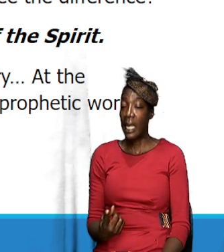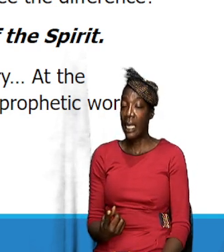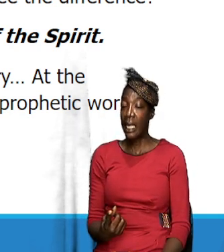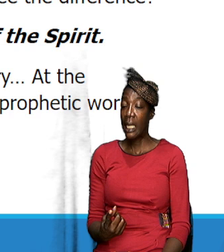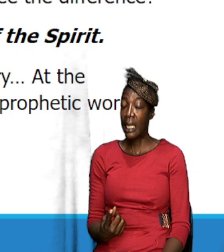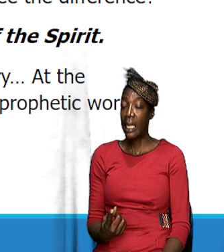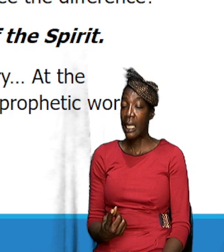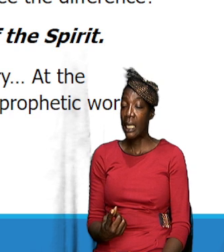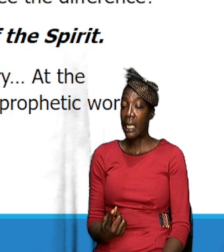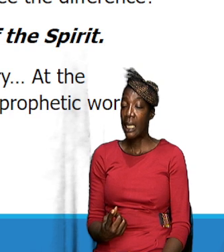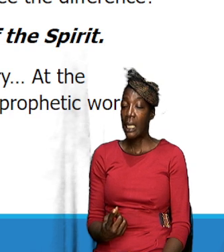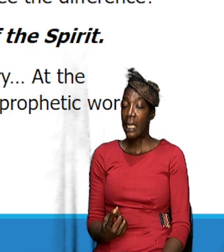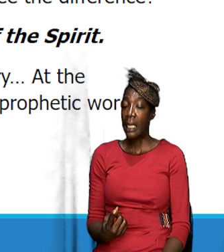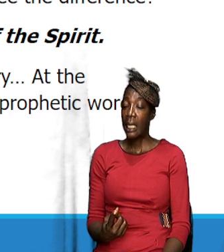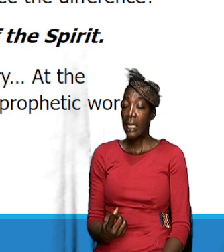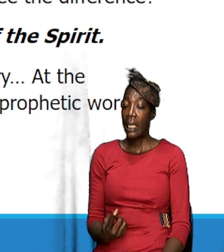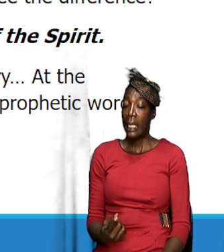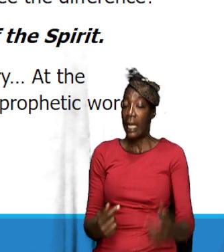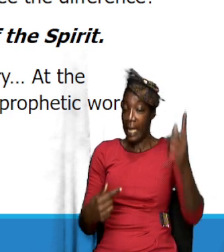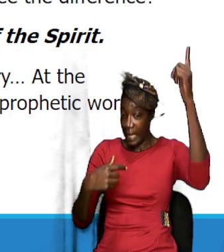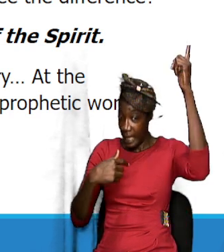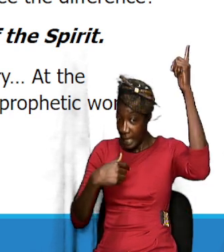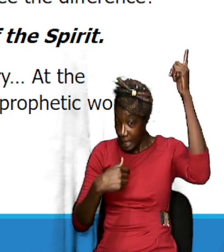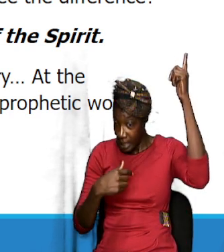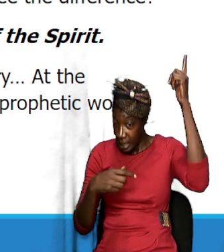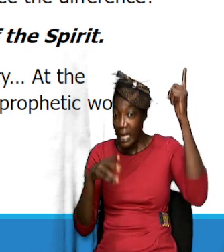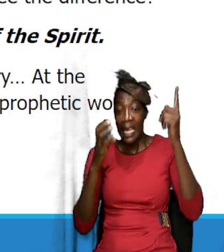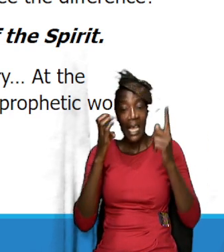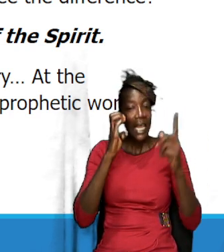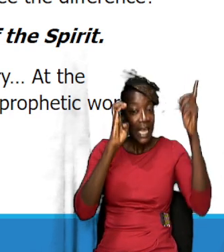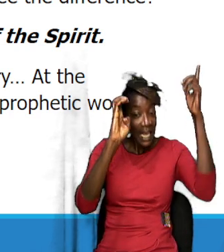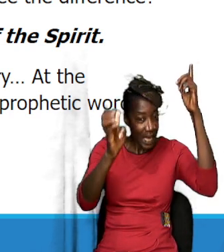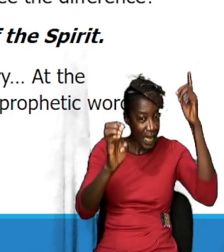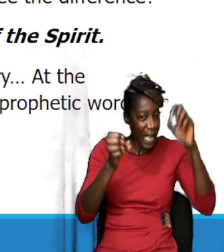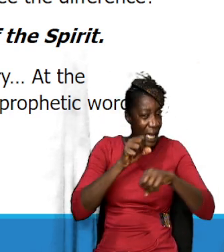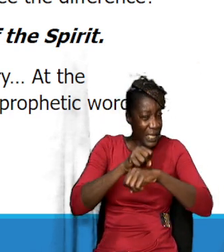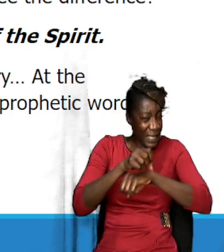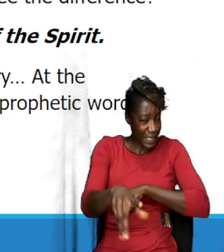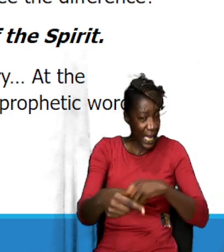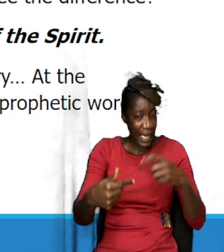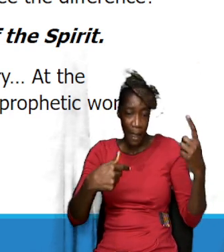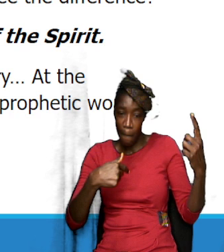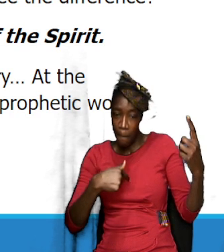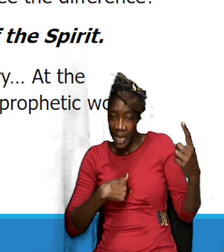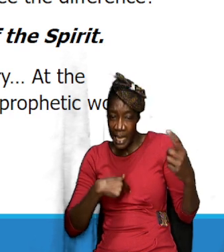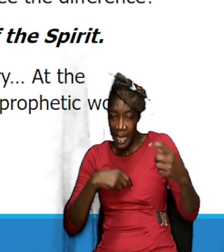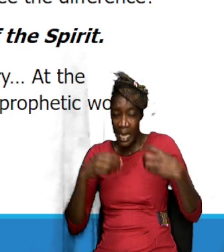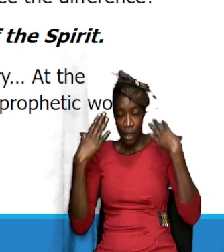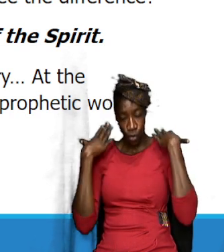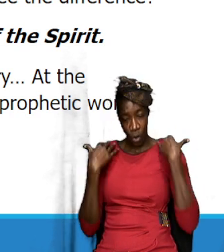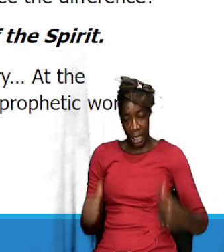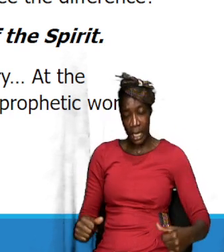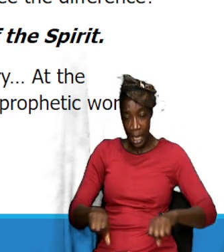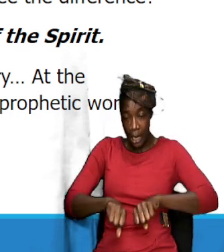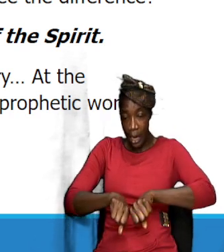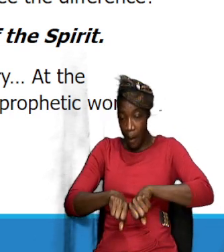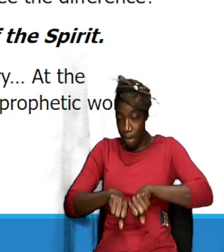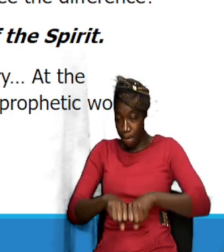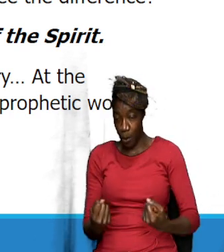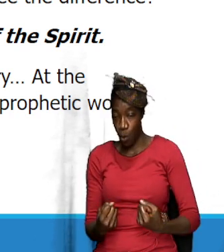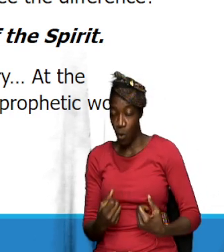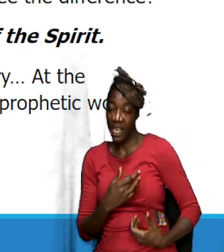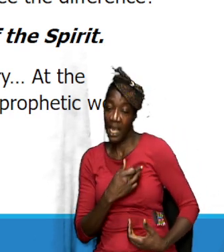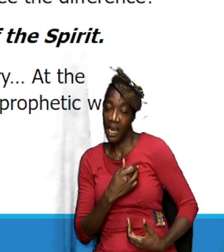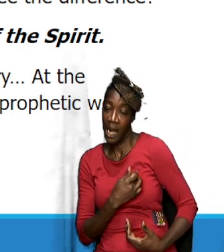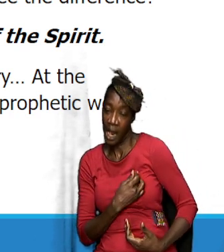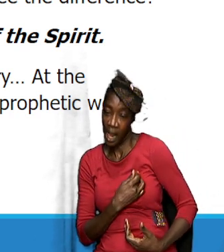he has sent me to heal the broken hearted. So, he was anointed and he